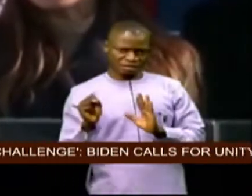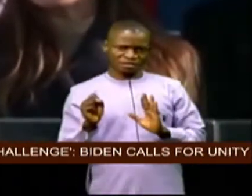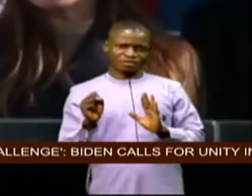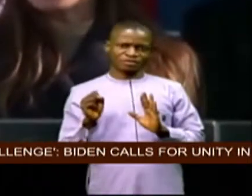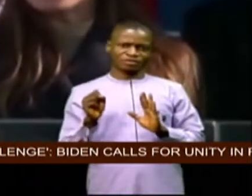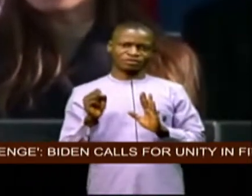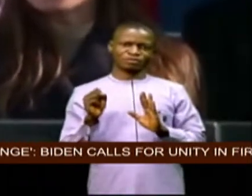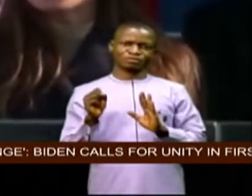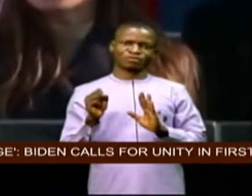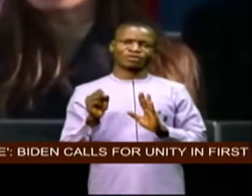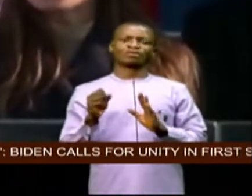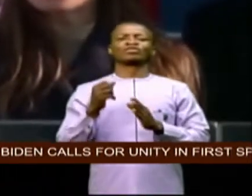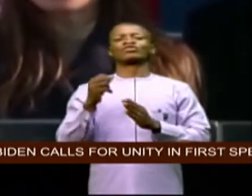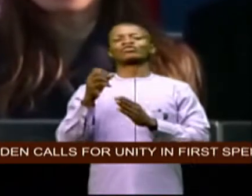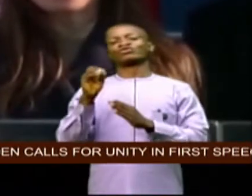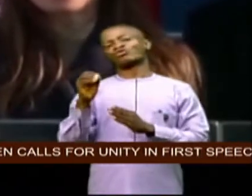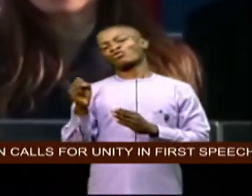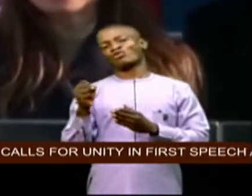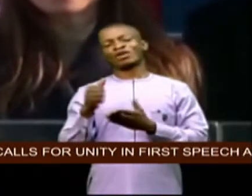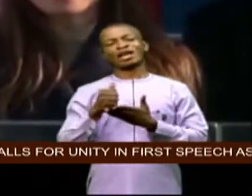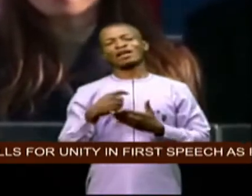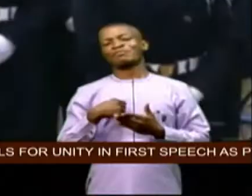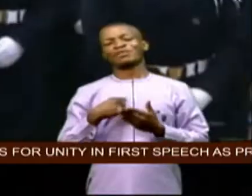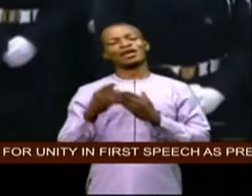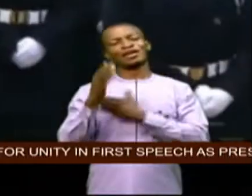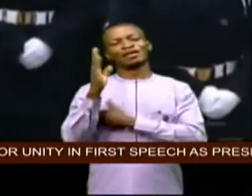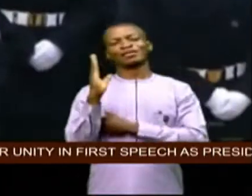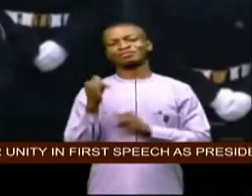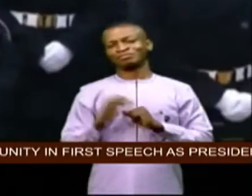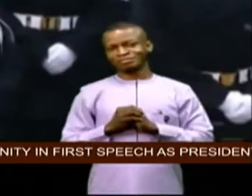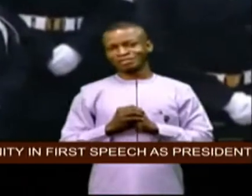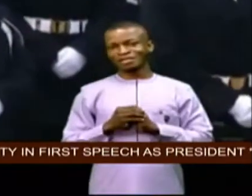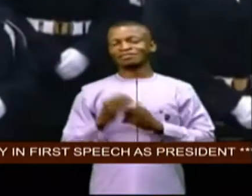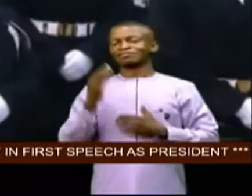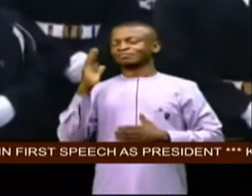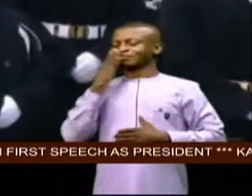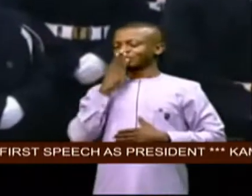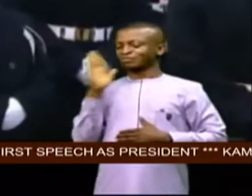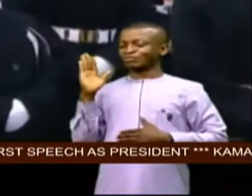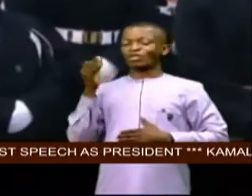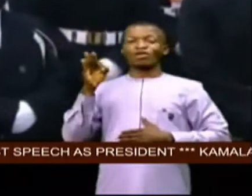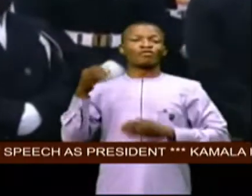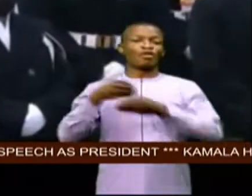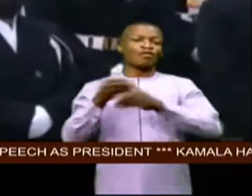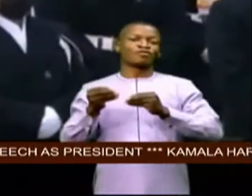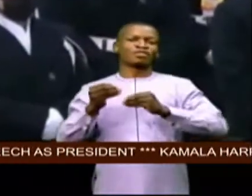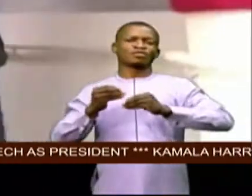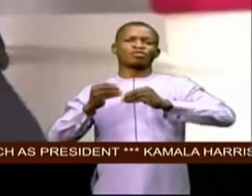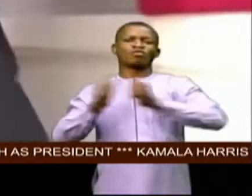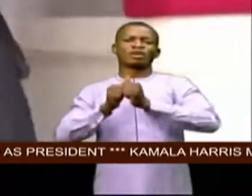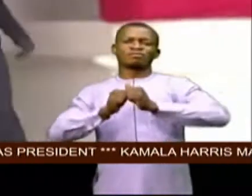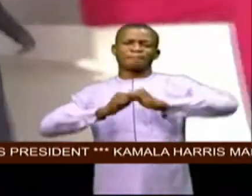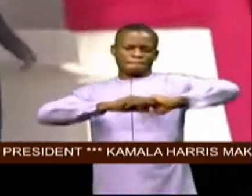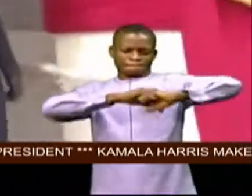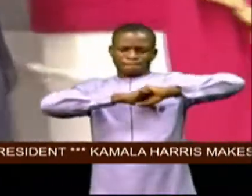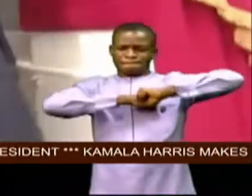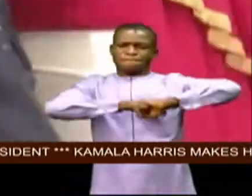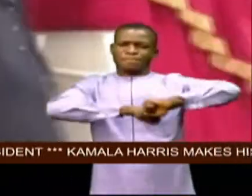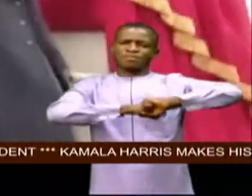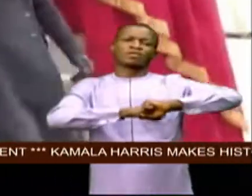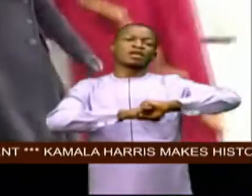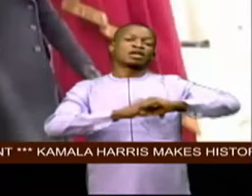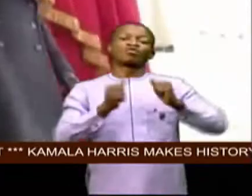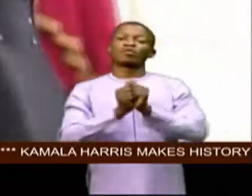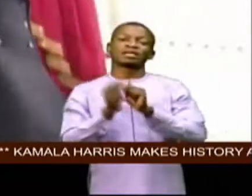of the united states so help you god so help me god he took the oath of office under a security tight ceremony attended by